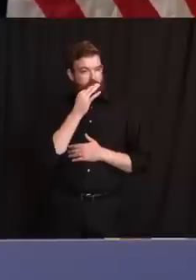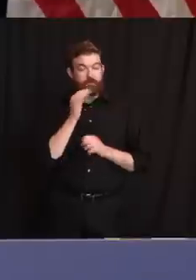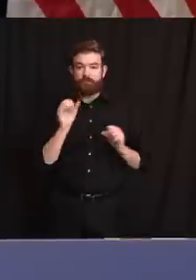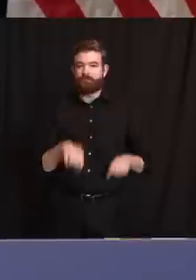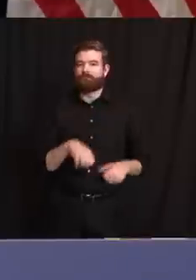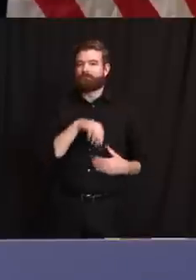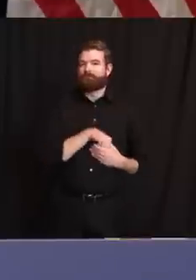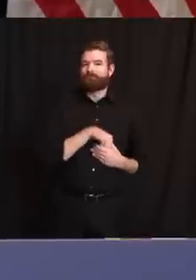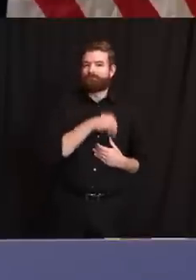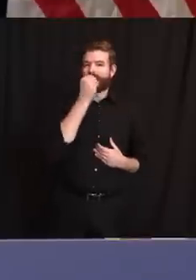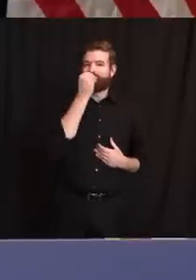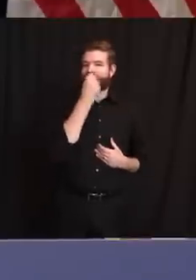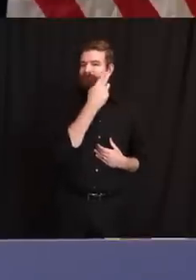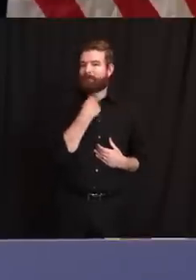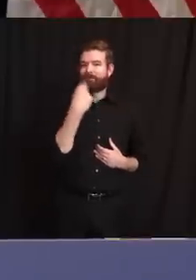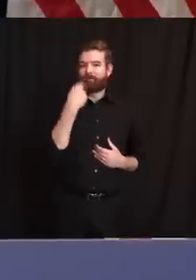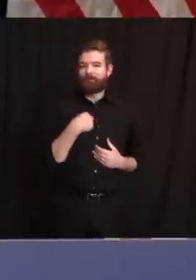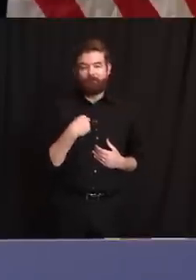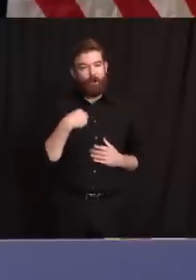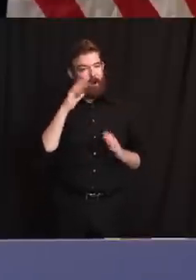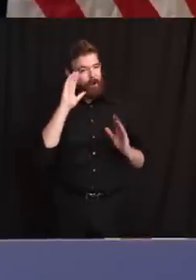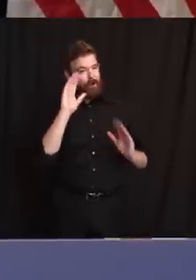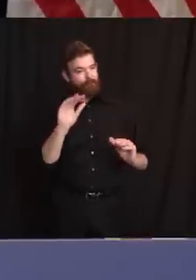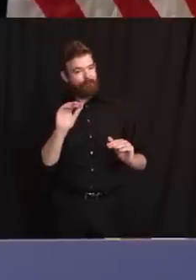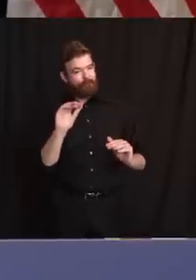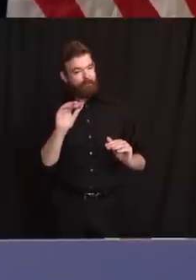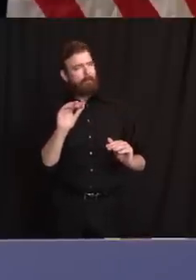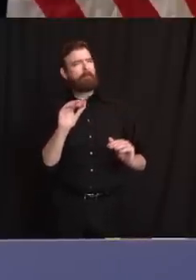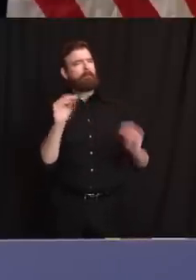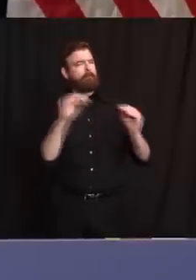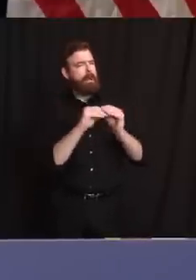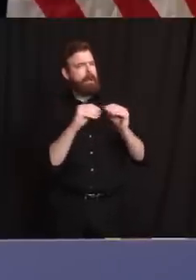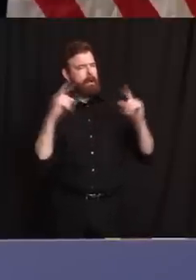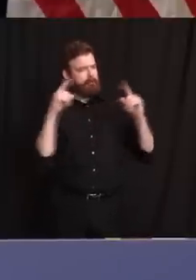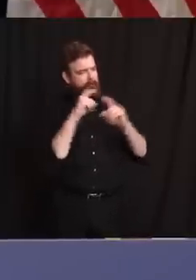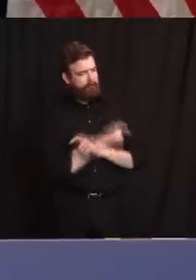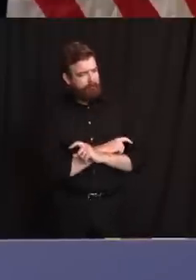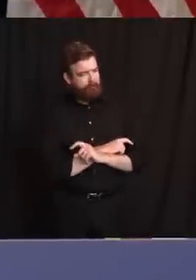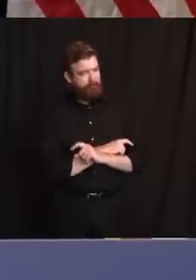And again, that's more complicated. Indoors, lacking ventilation,